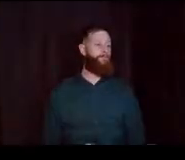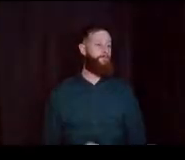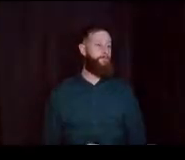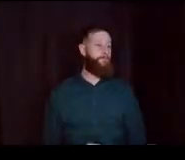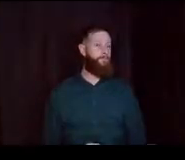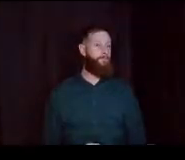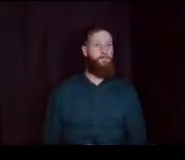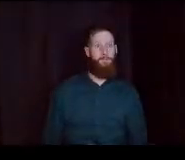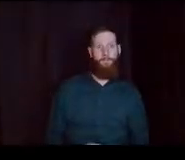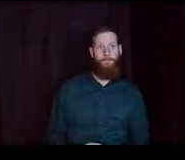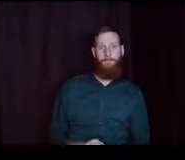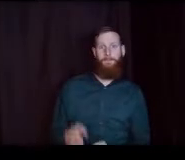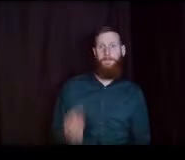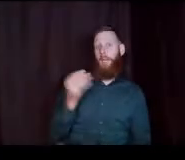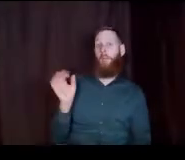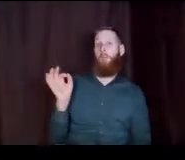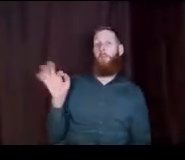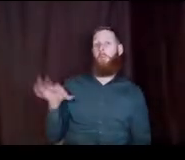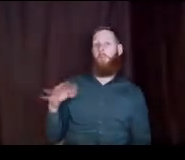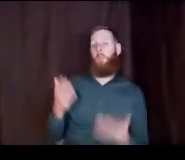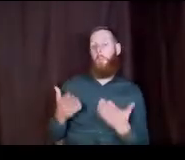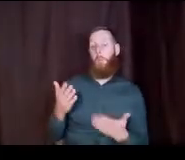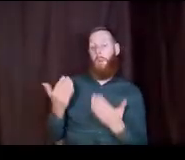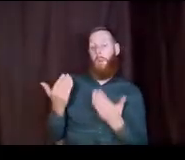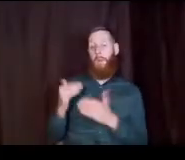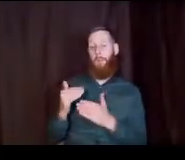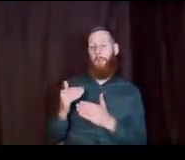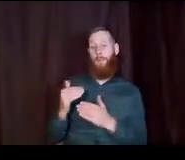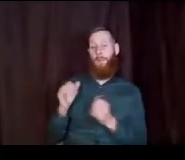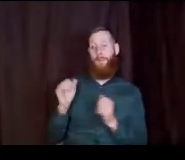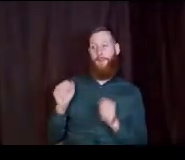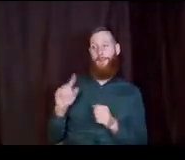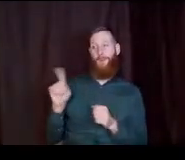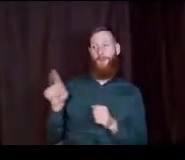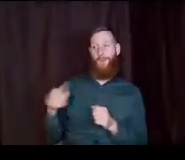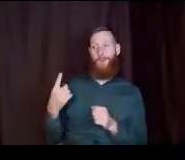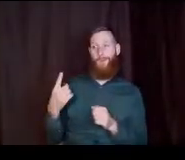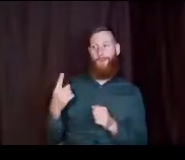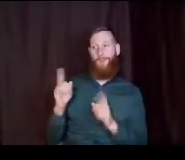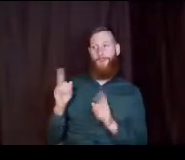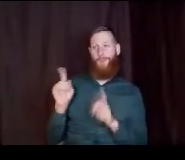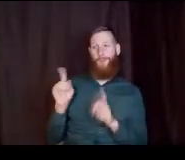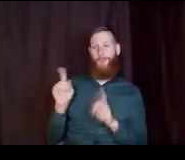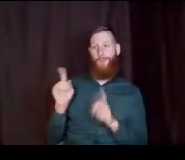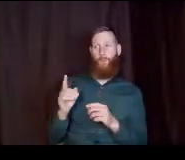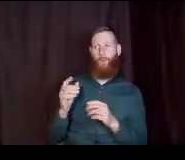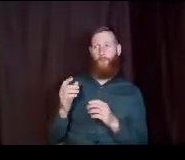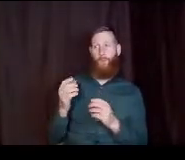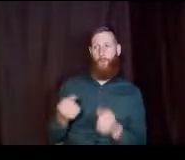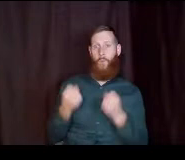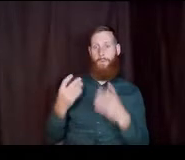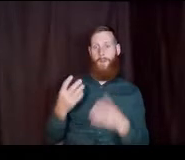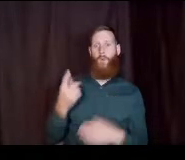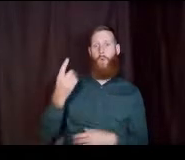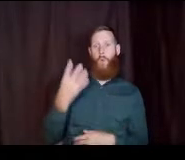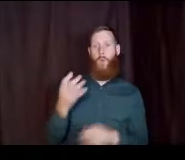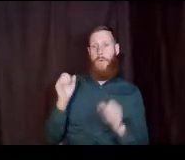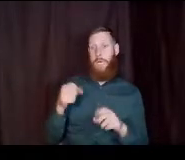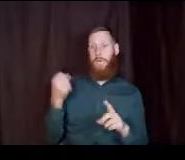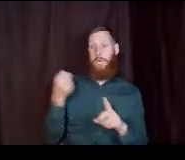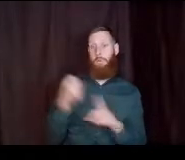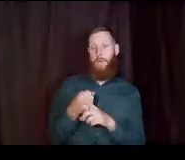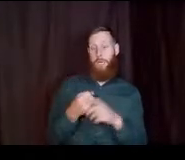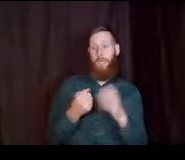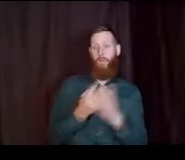Oh, and the side note. It may limit like they can only go so many quarters a year. So it can impact spring quarter funding if they take a summer